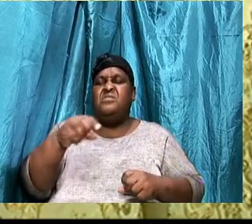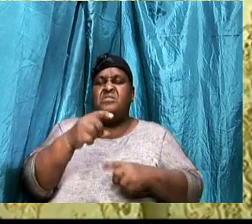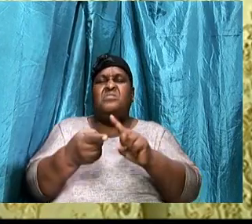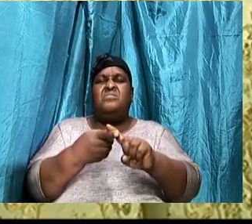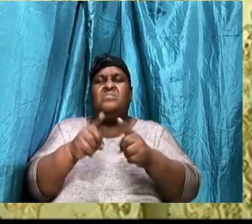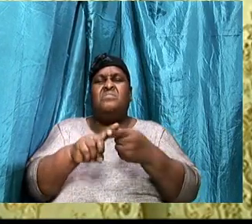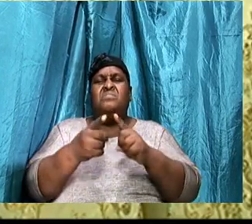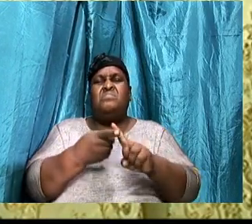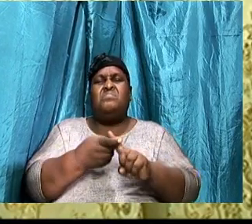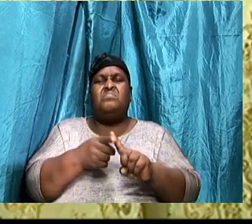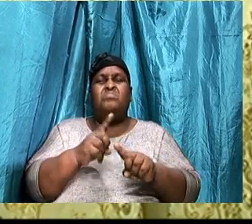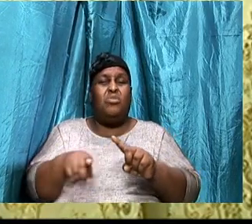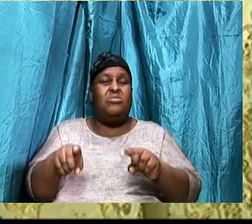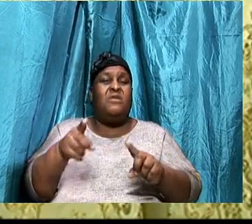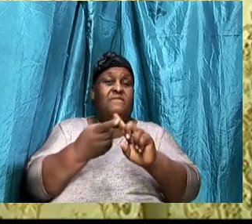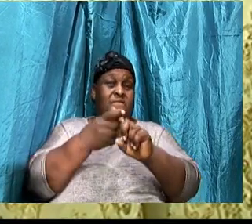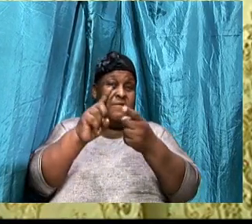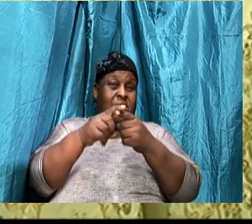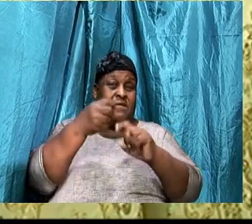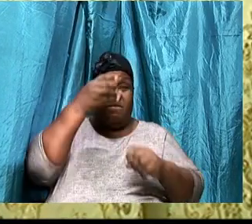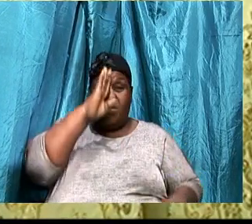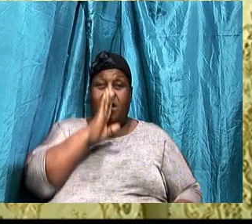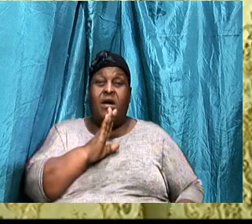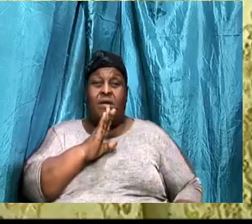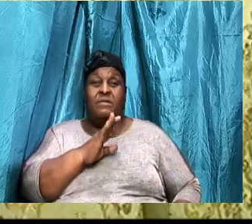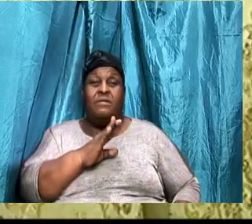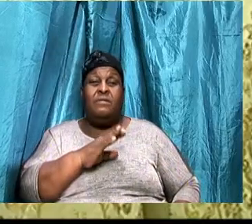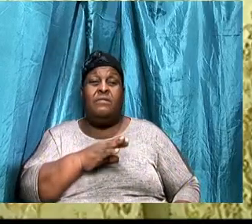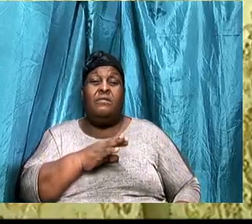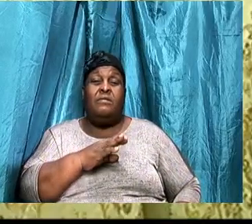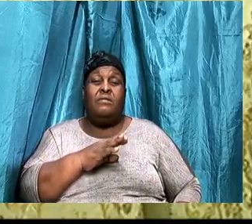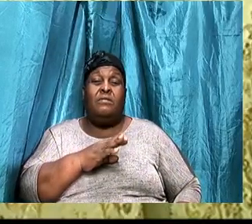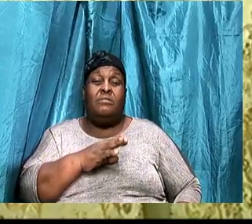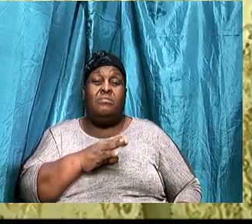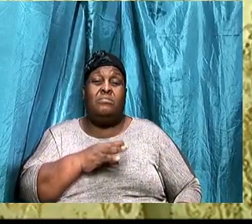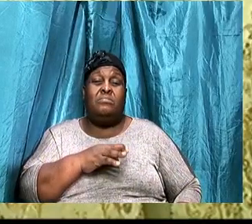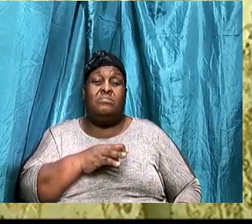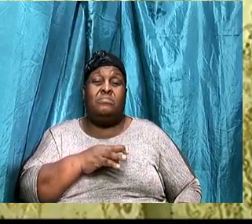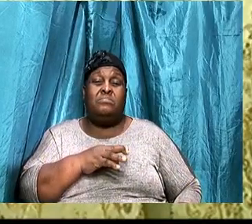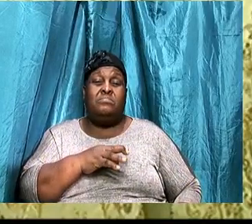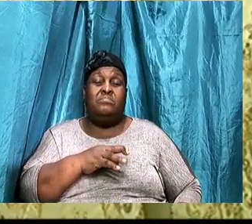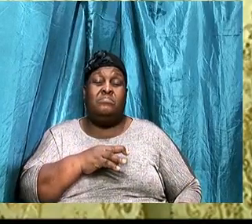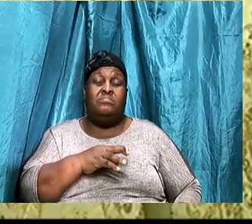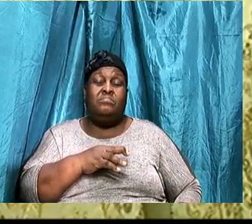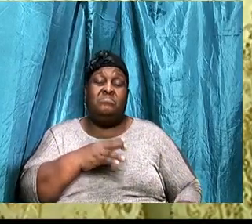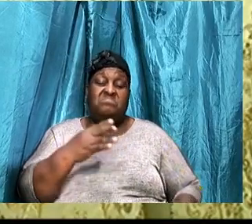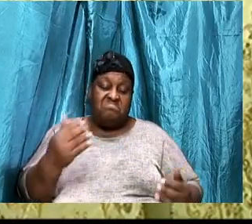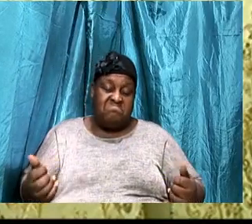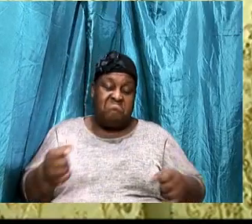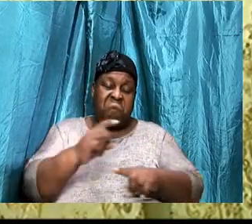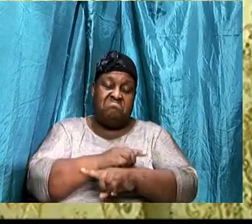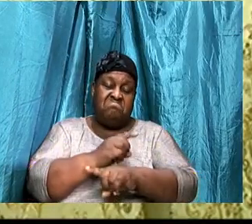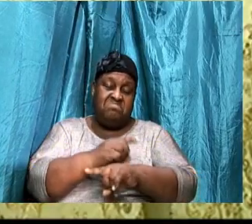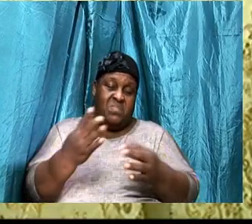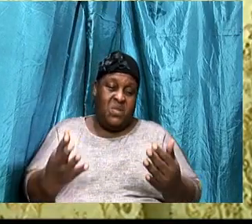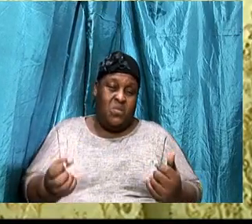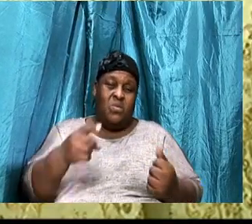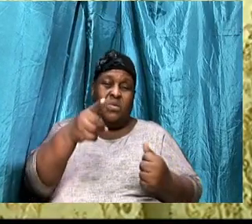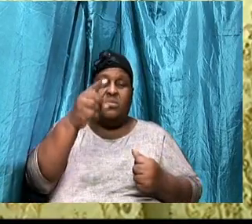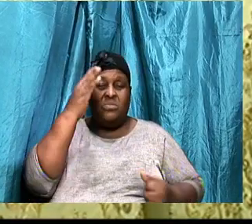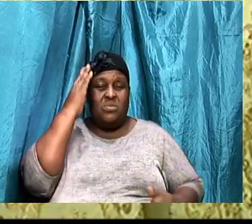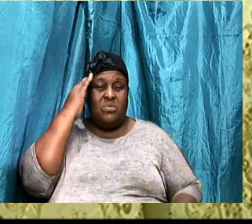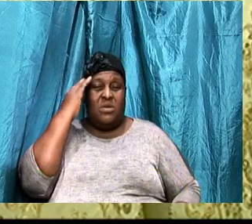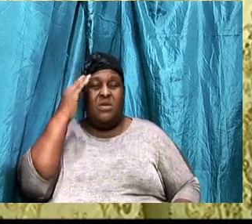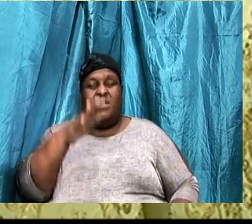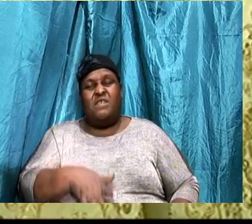friend of God. The songwriter says, I am a friend of God. And today I want you to know, If you feel like